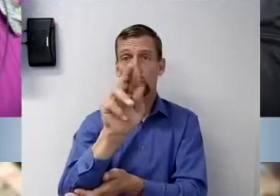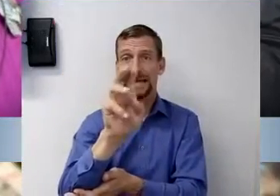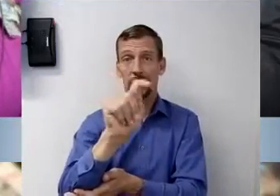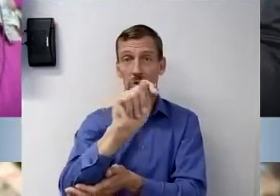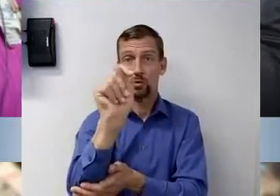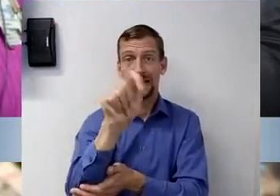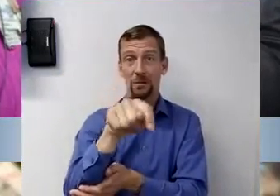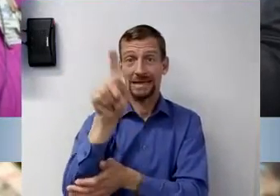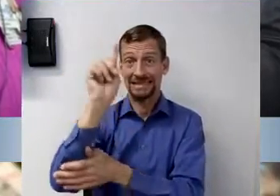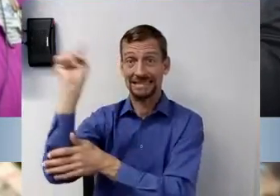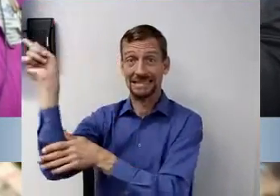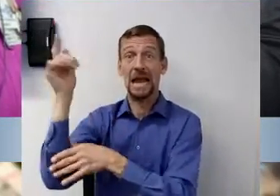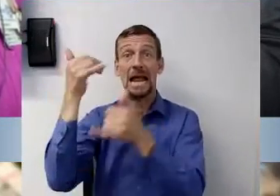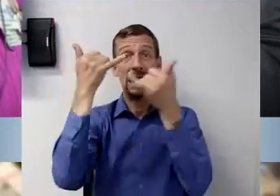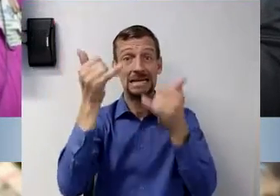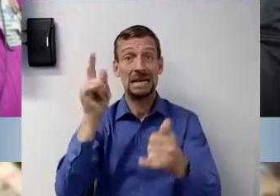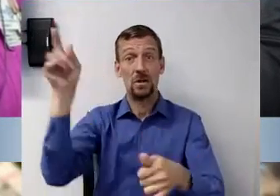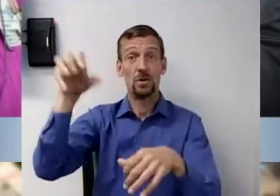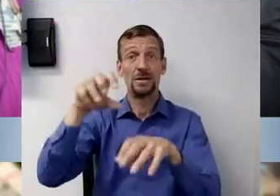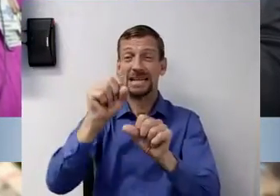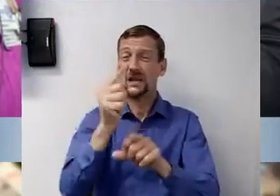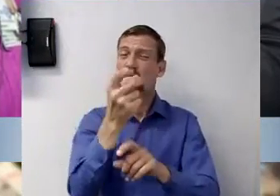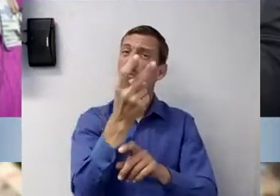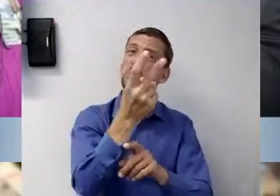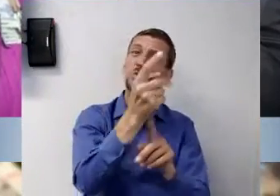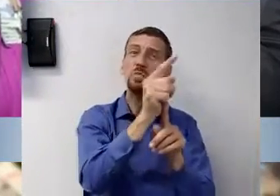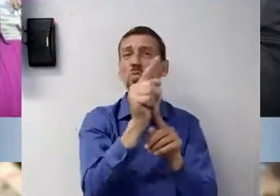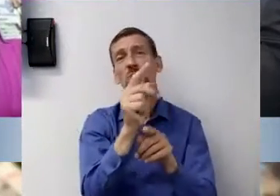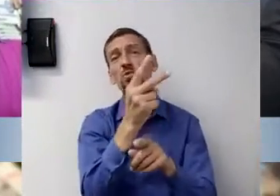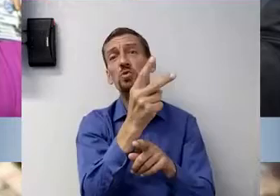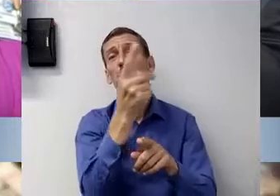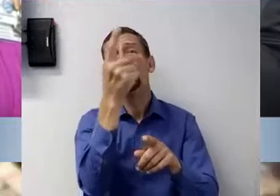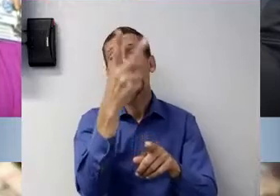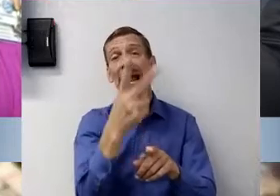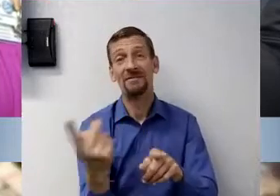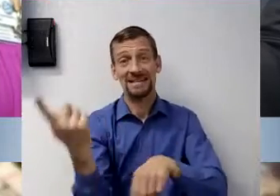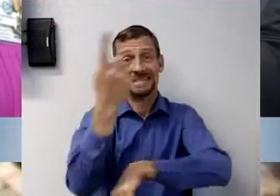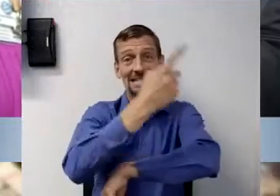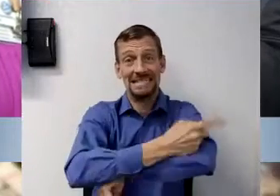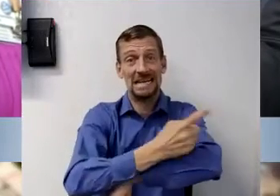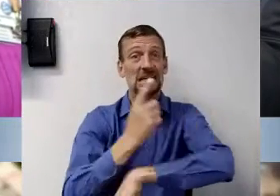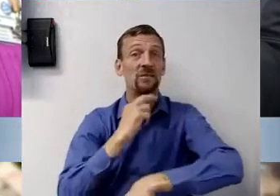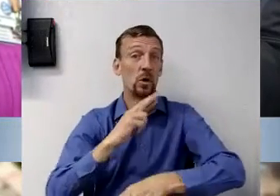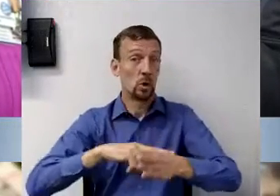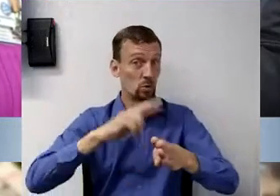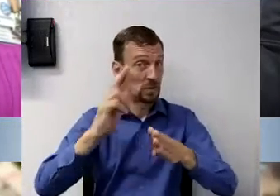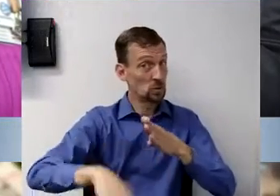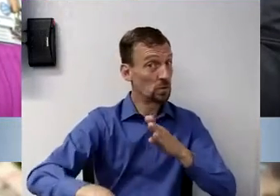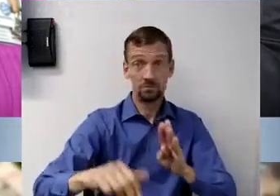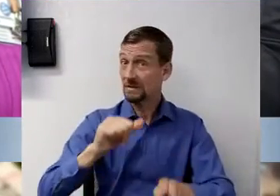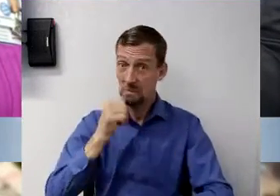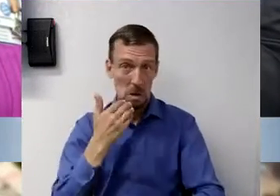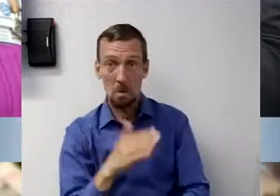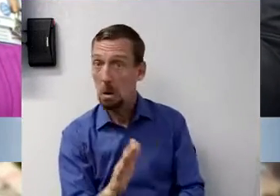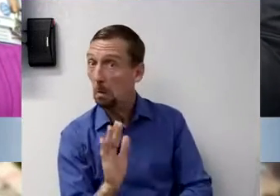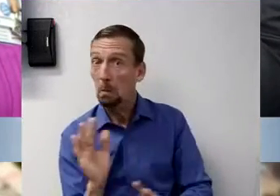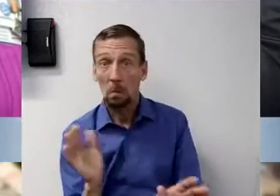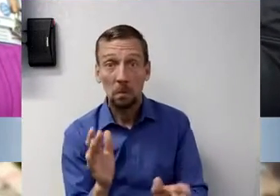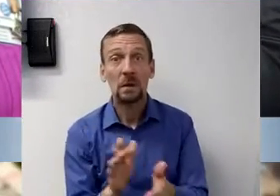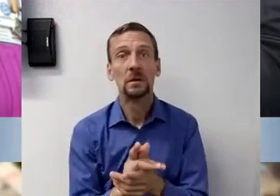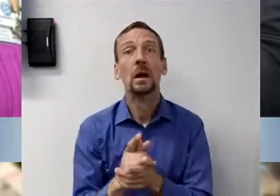county lab is taking two to two and a half days to turn those results around. So, not bad. Um,